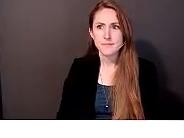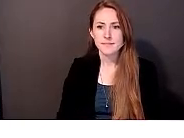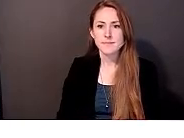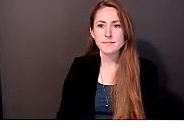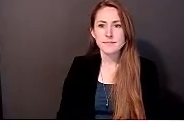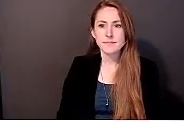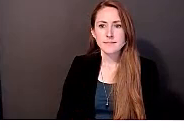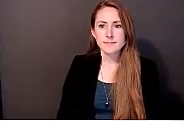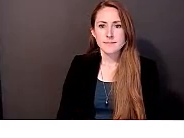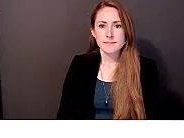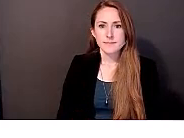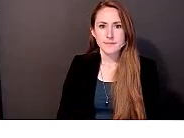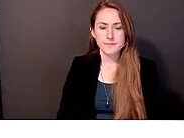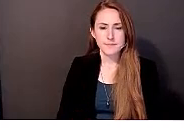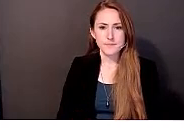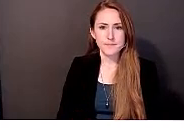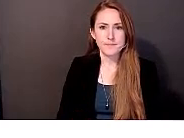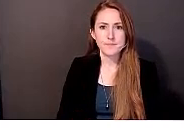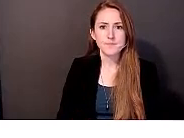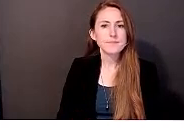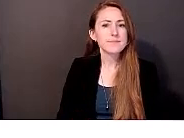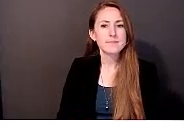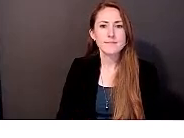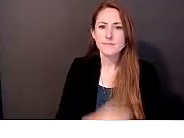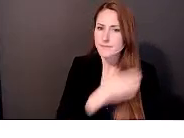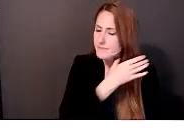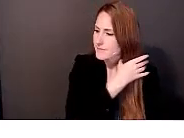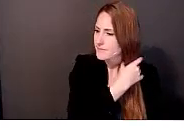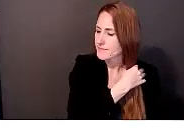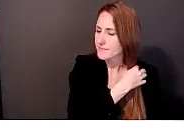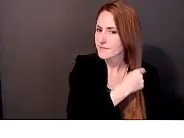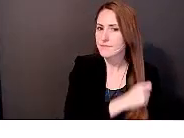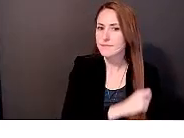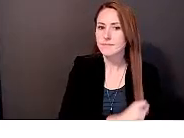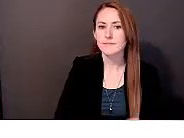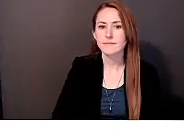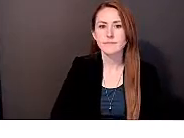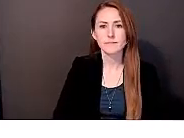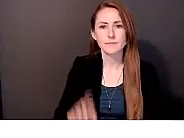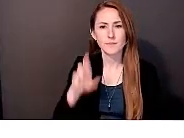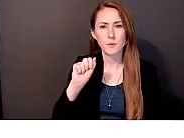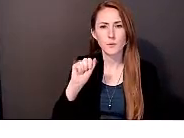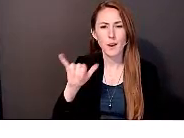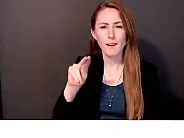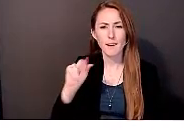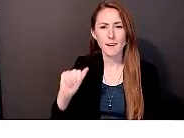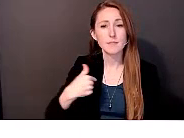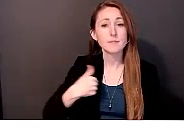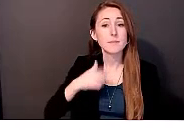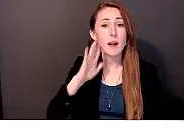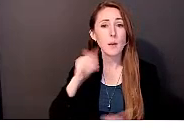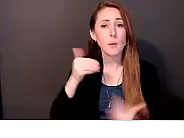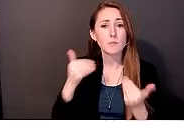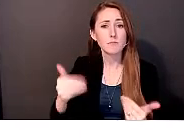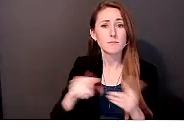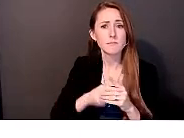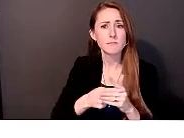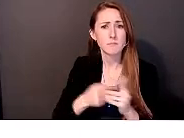Okay. So I'm going to get us started, I think.